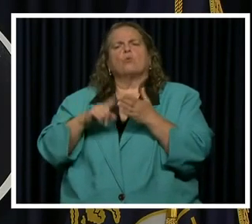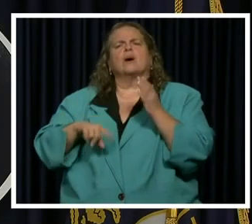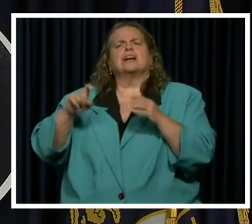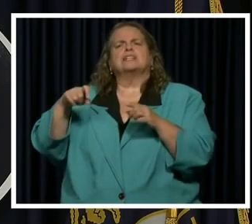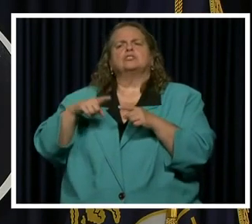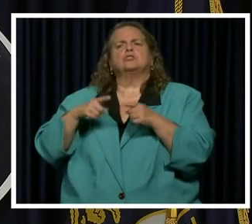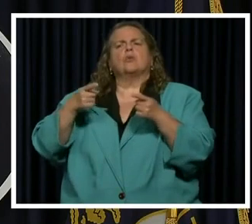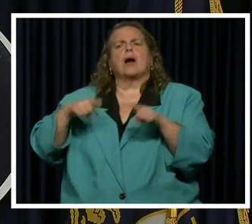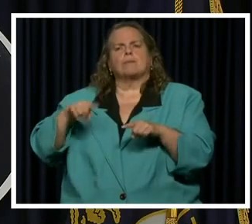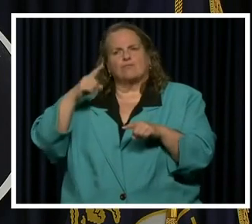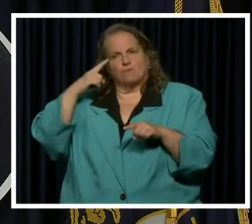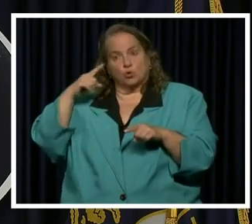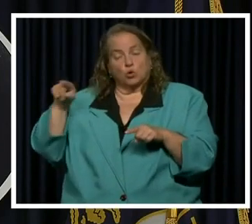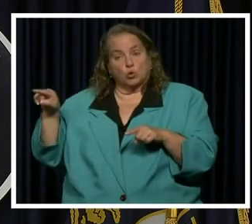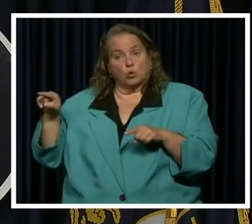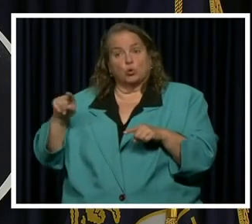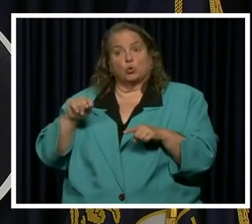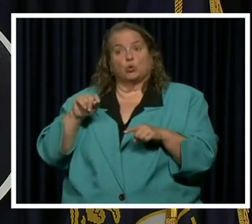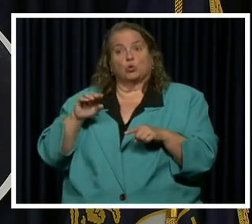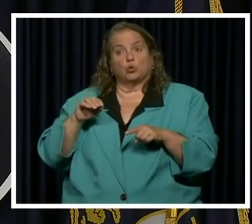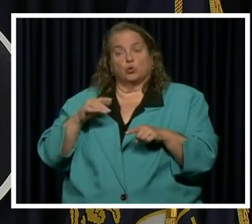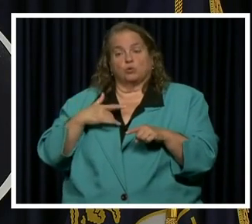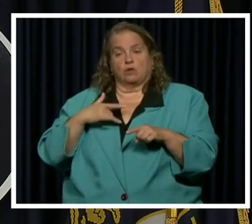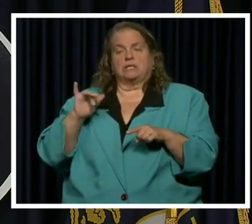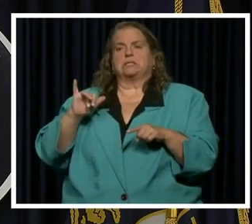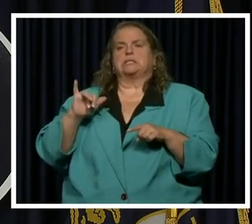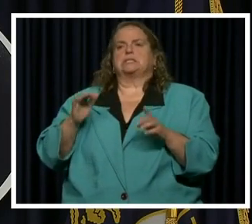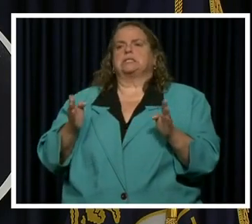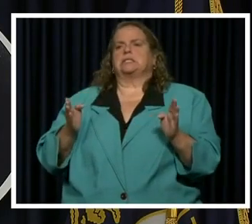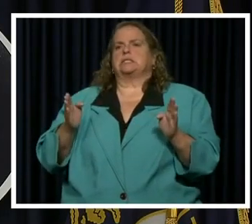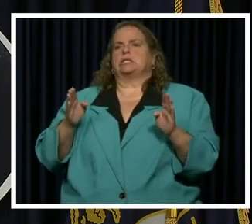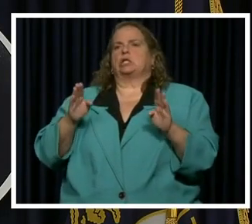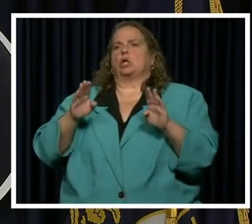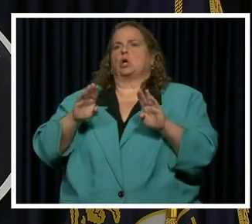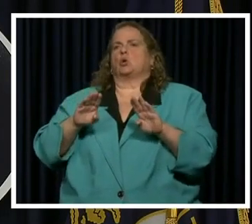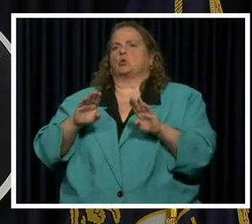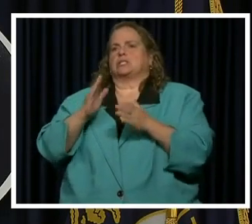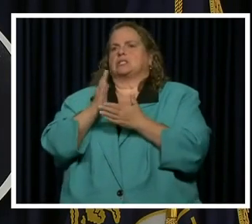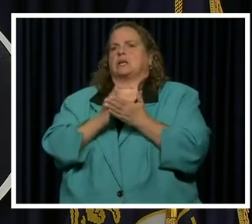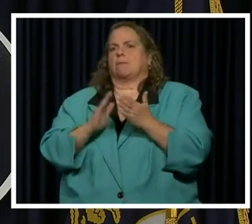happen in that regard for you to scale these plans and maybe?